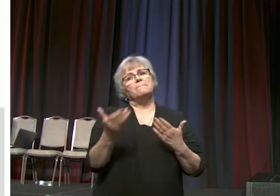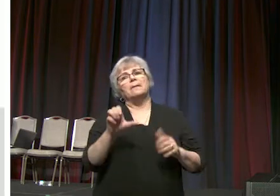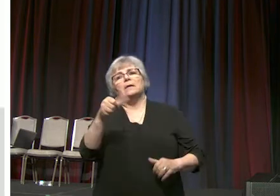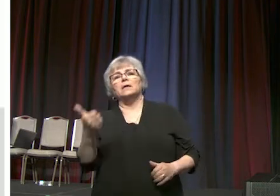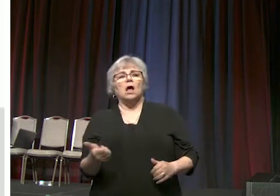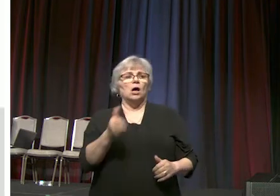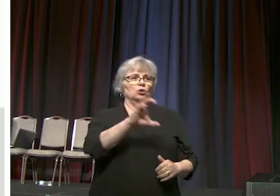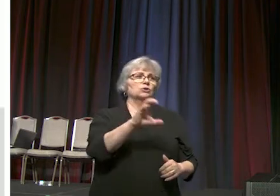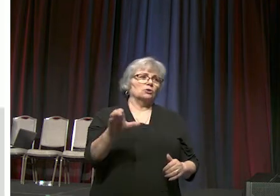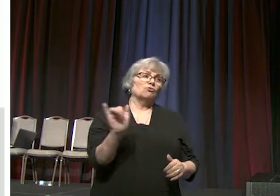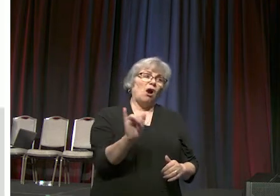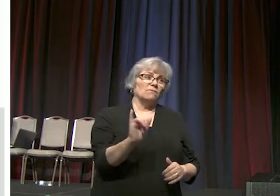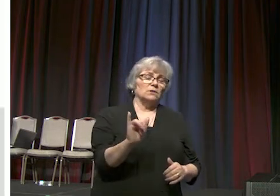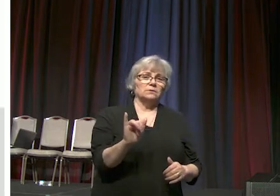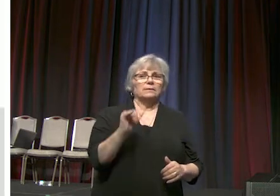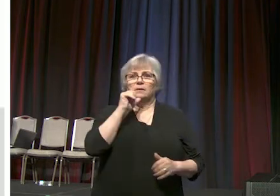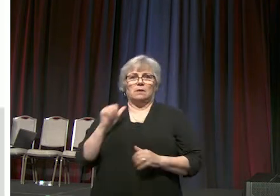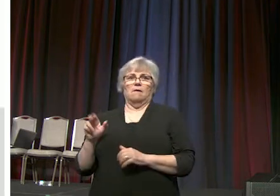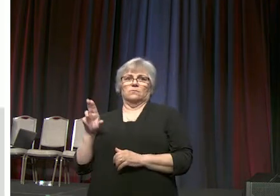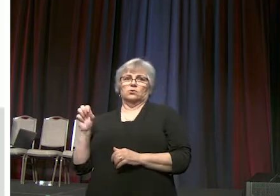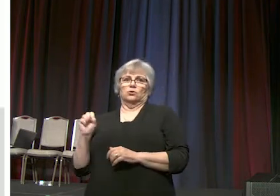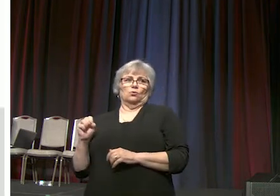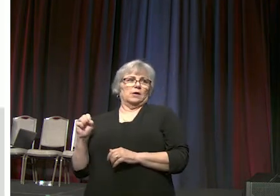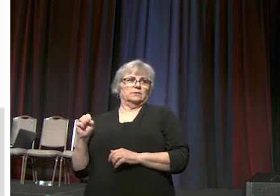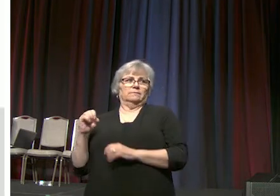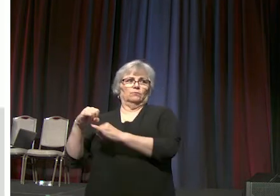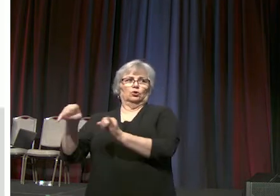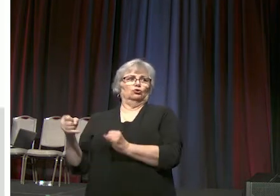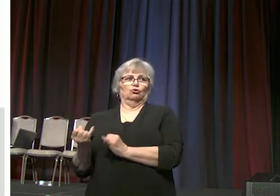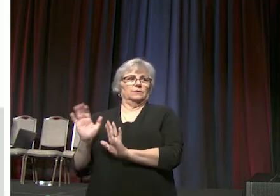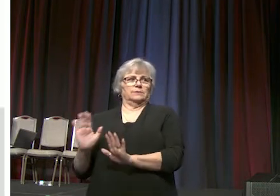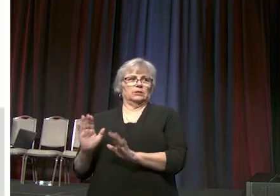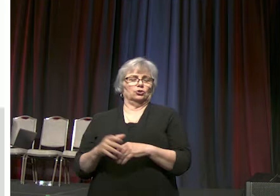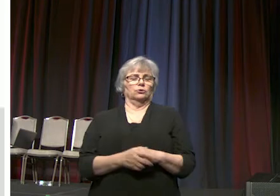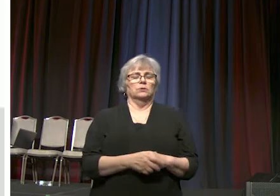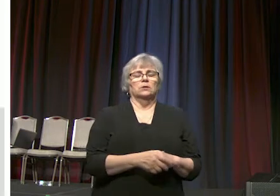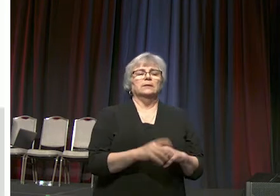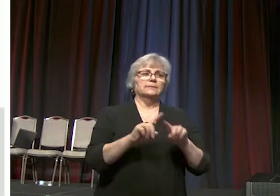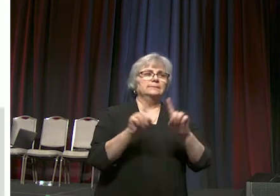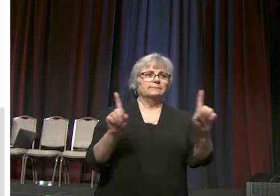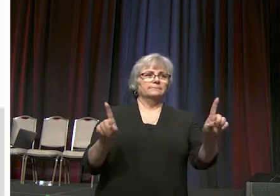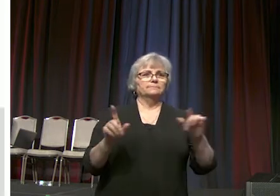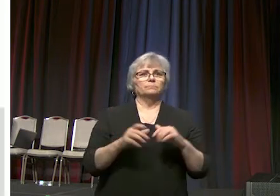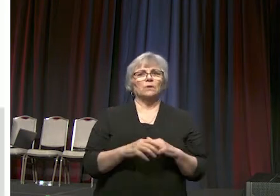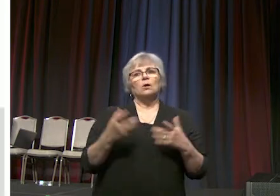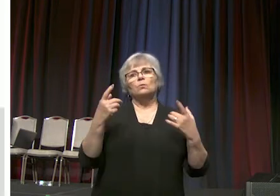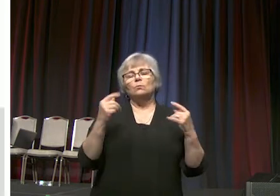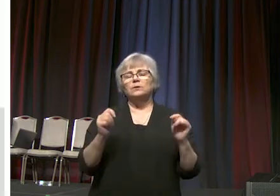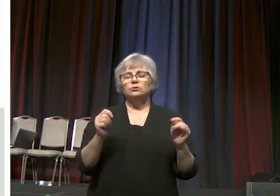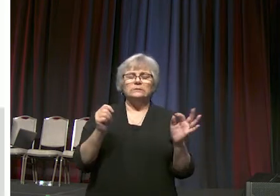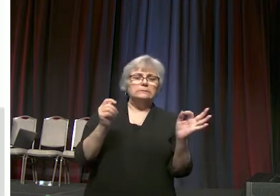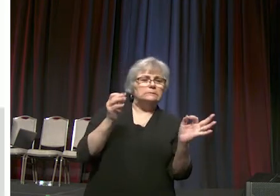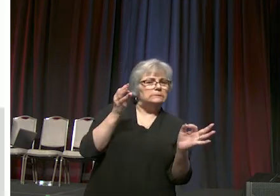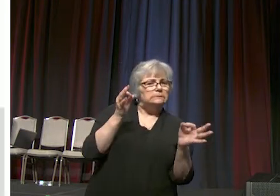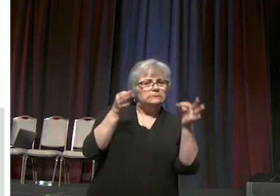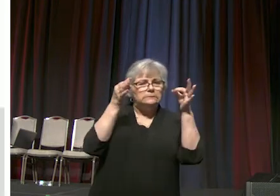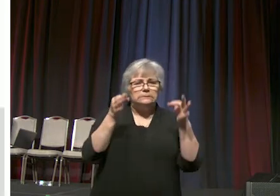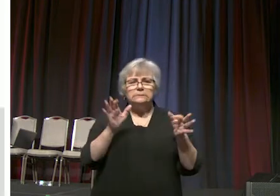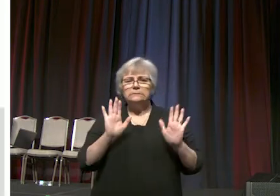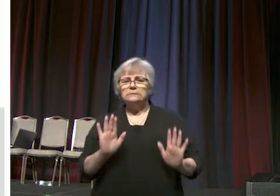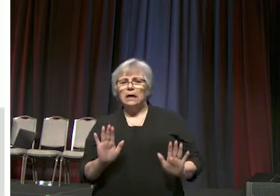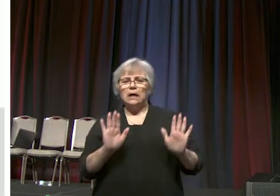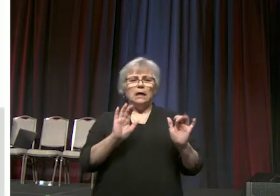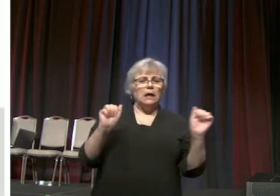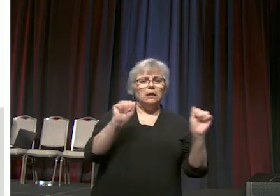conferences than it is for the jurisdictional bishops so you can see we tried to weigh um all of